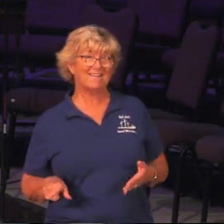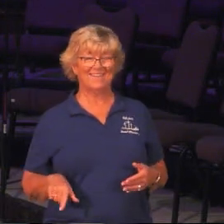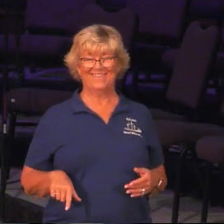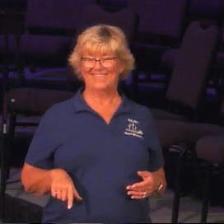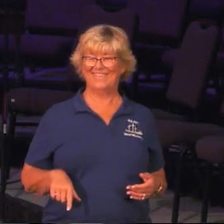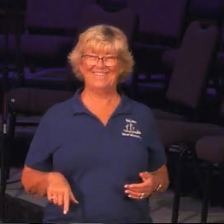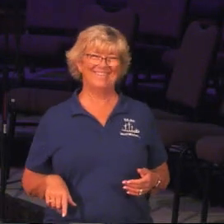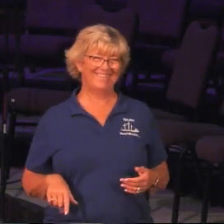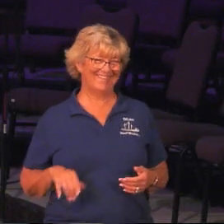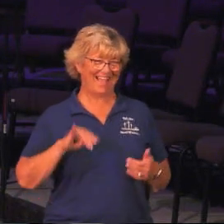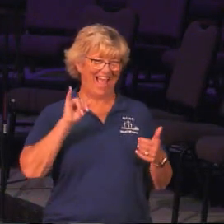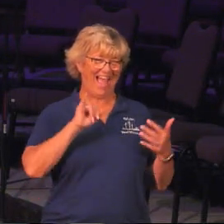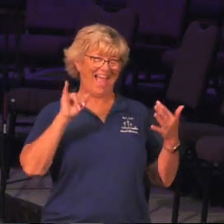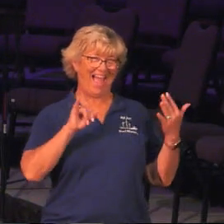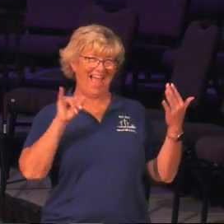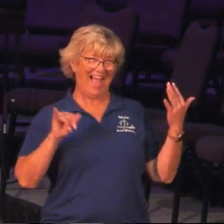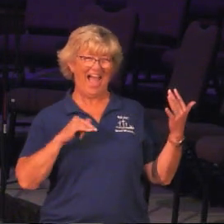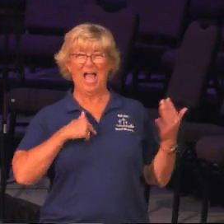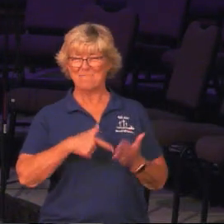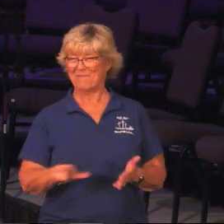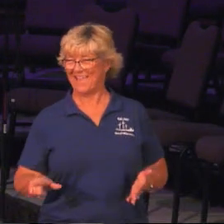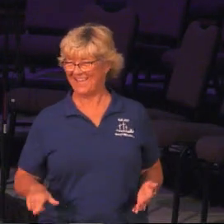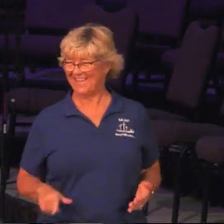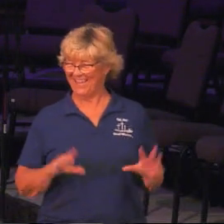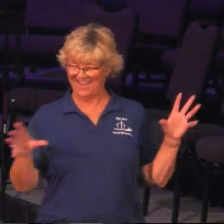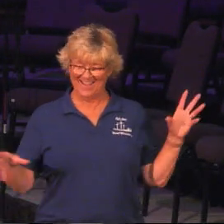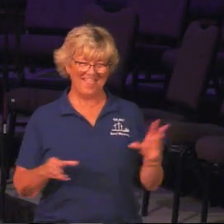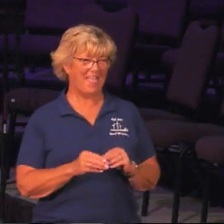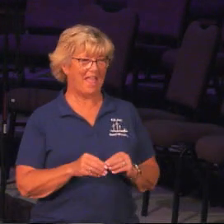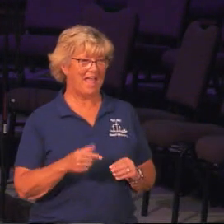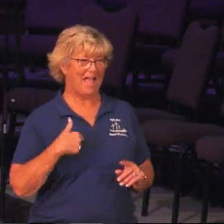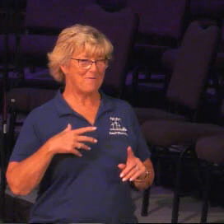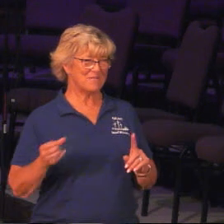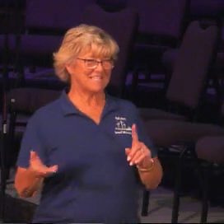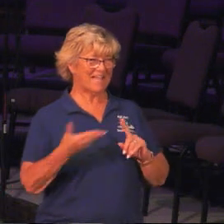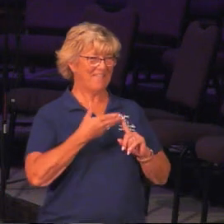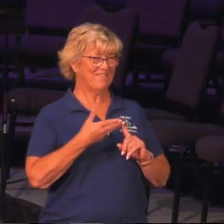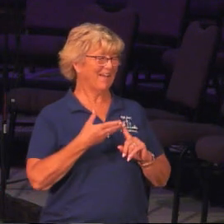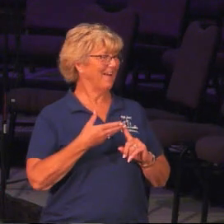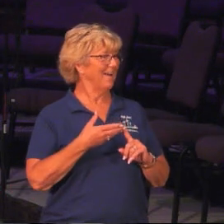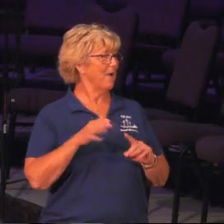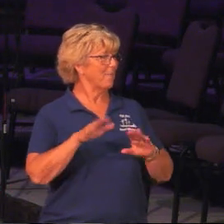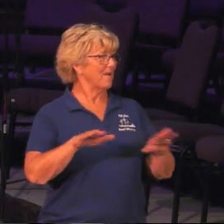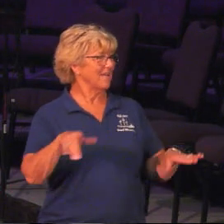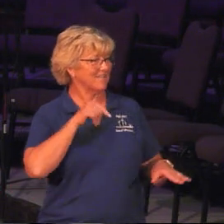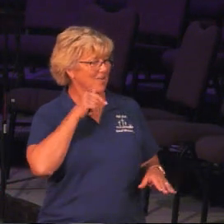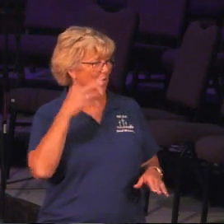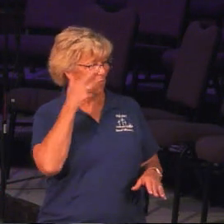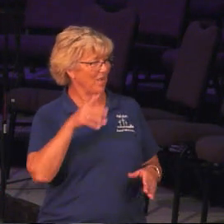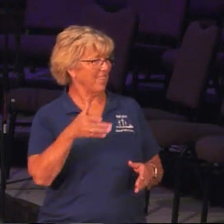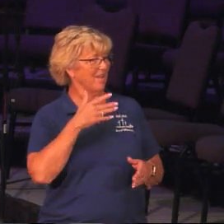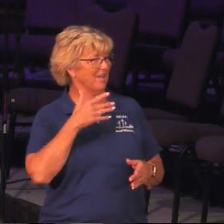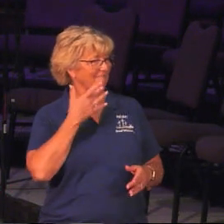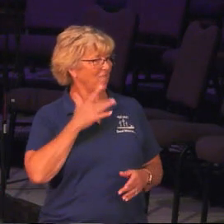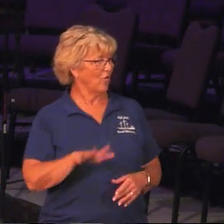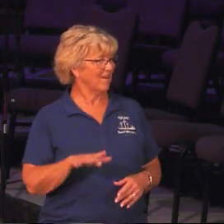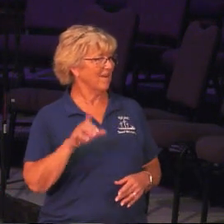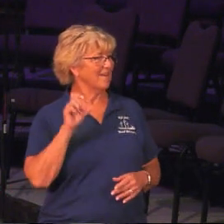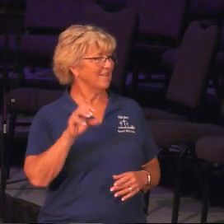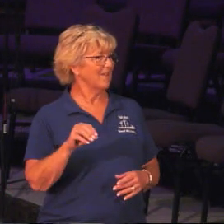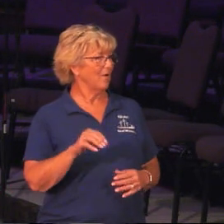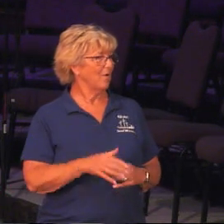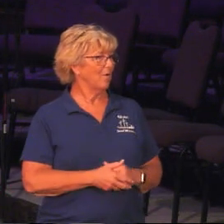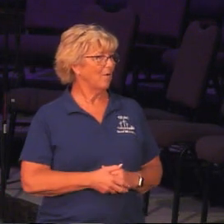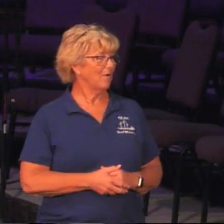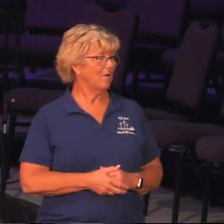there's all this stuff, and I'm convinced that they don't realize how fortunate they are. So,